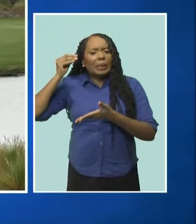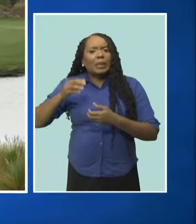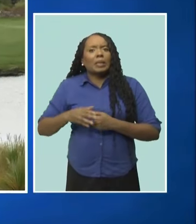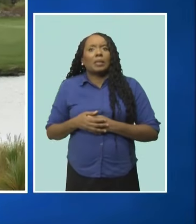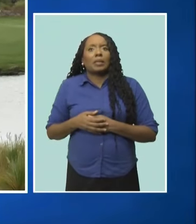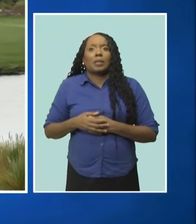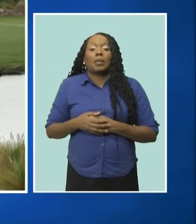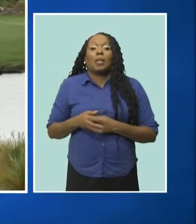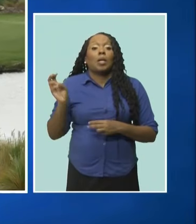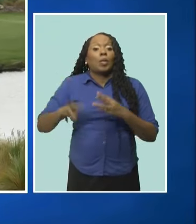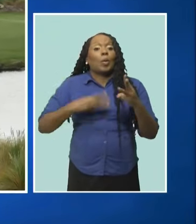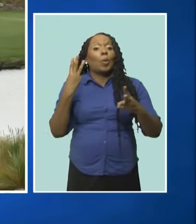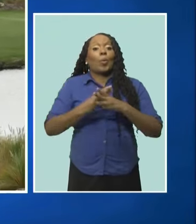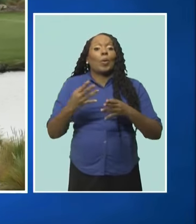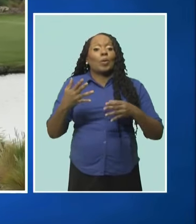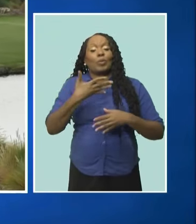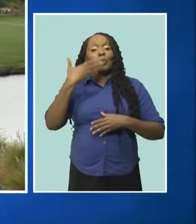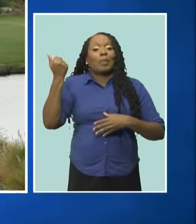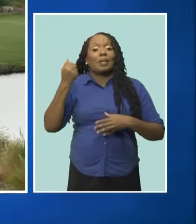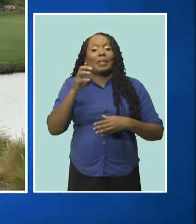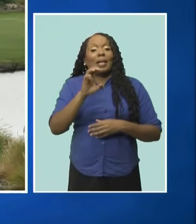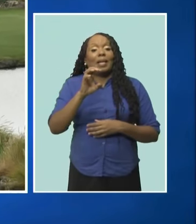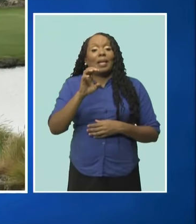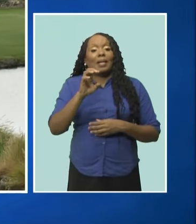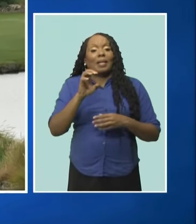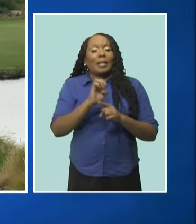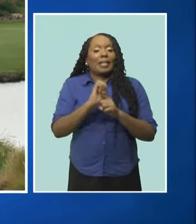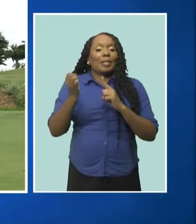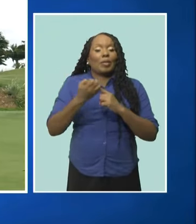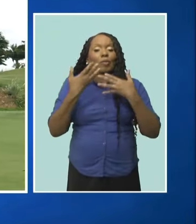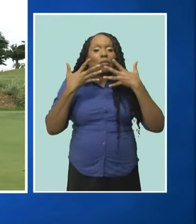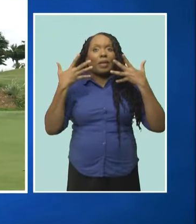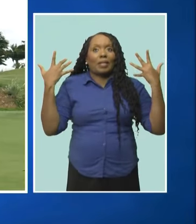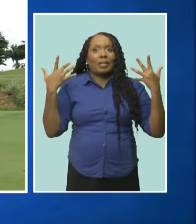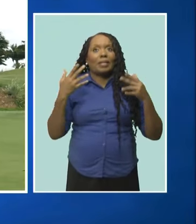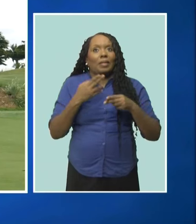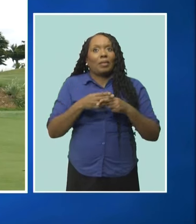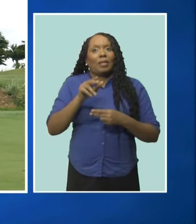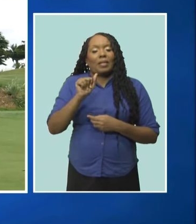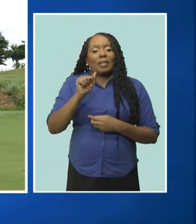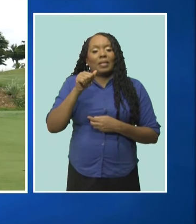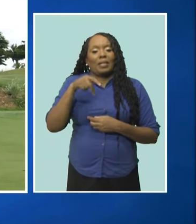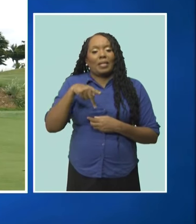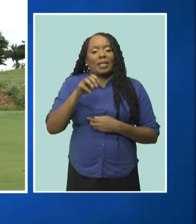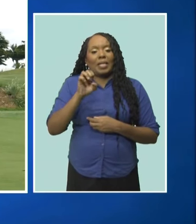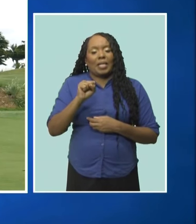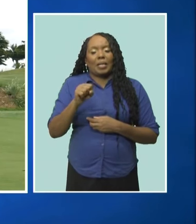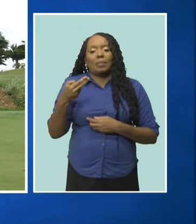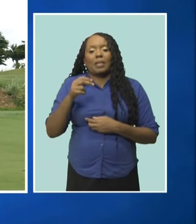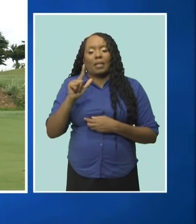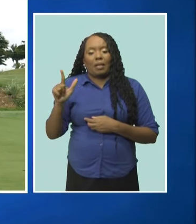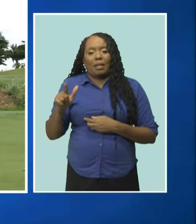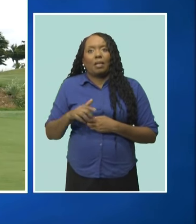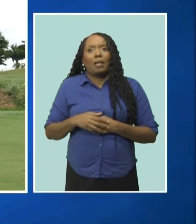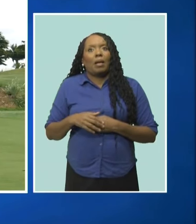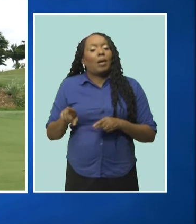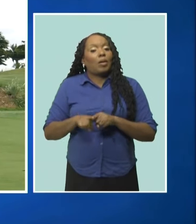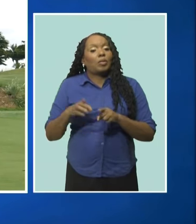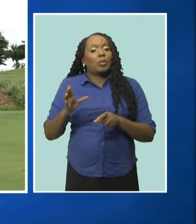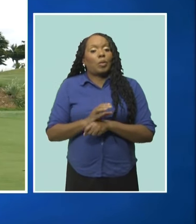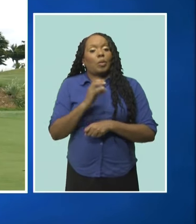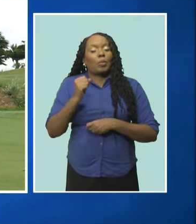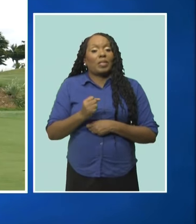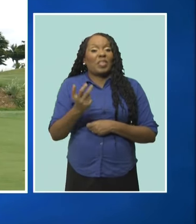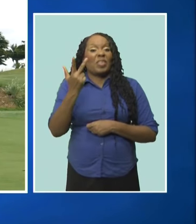best eco-friendly golf facility, Apes Hill Barbados bagged three other titles at the 10th